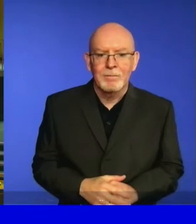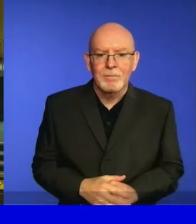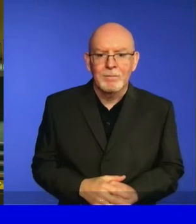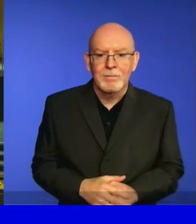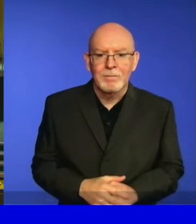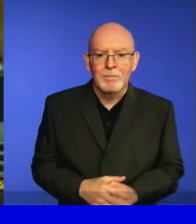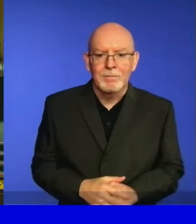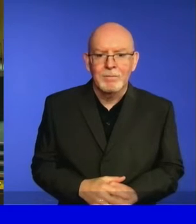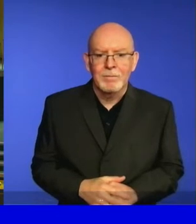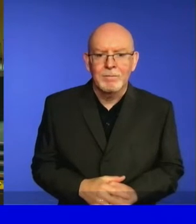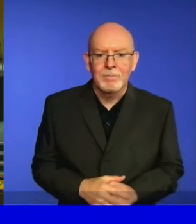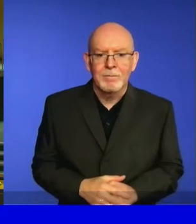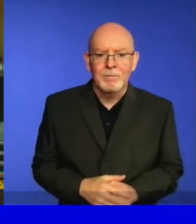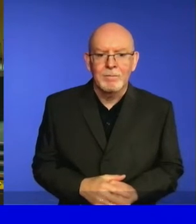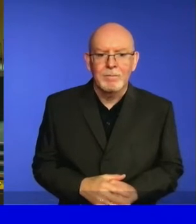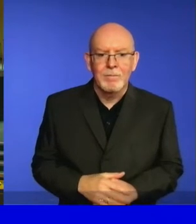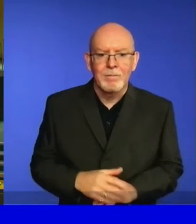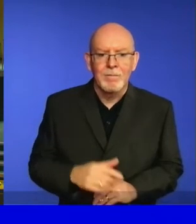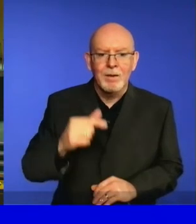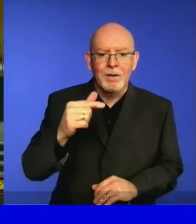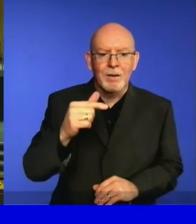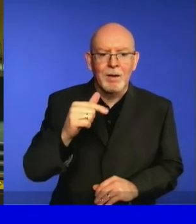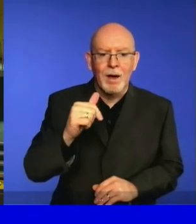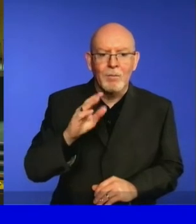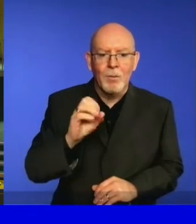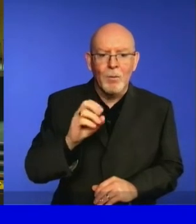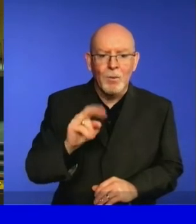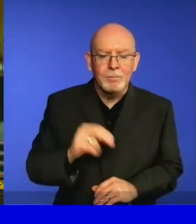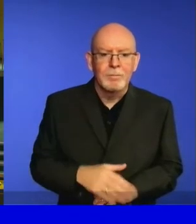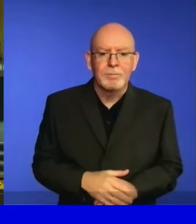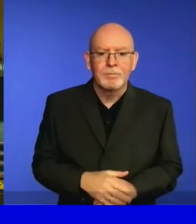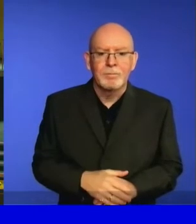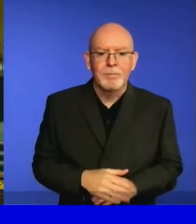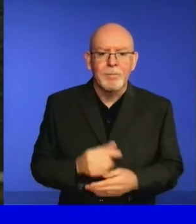Georgia,